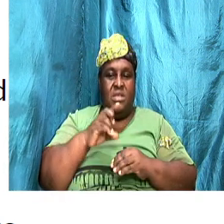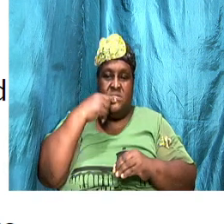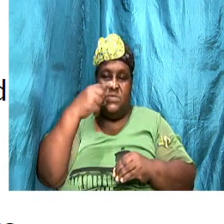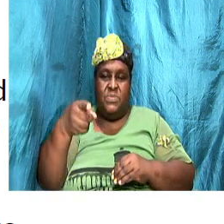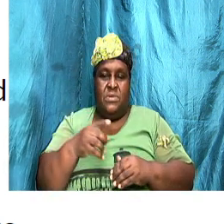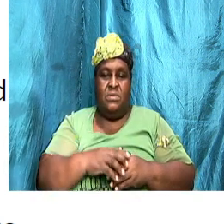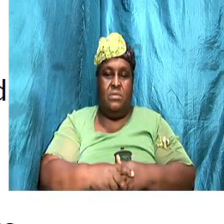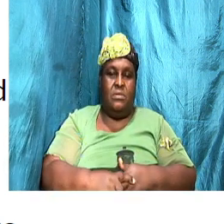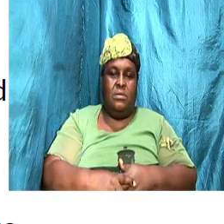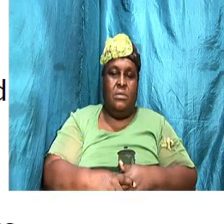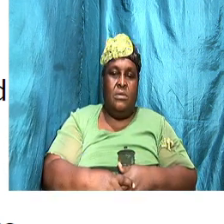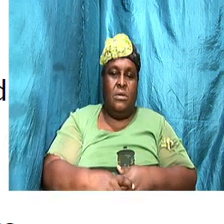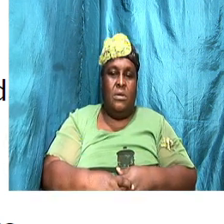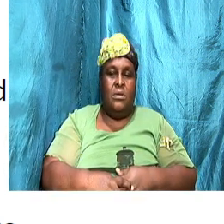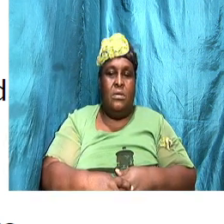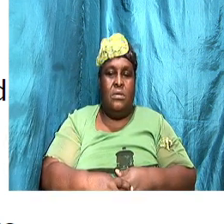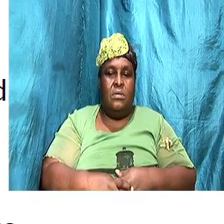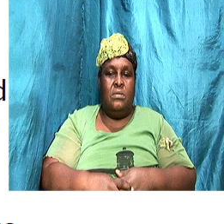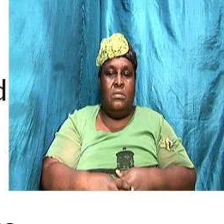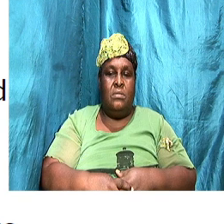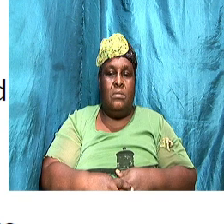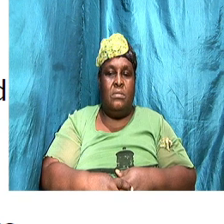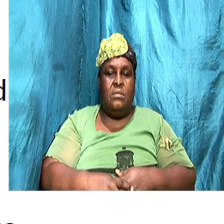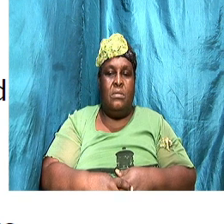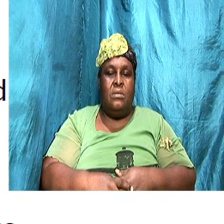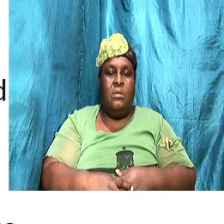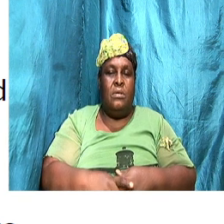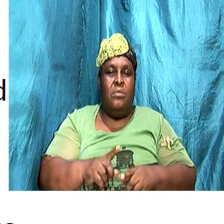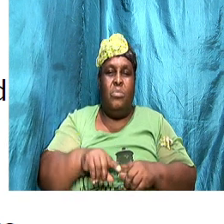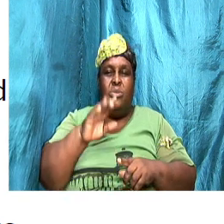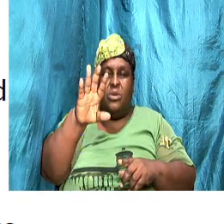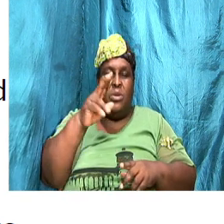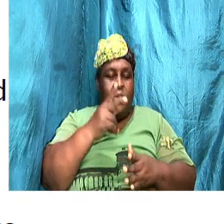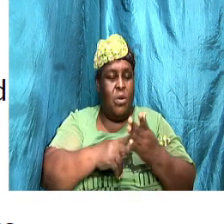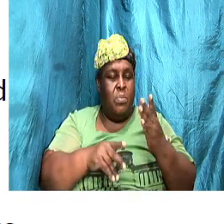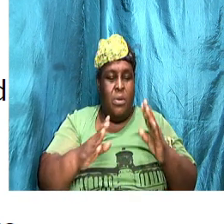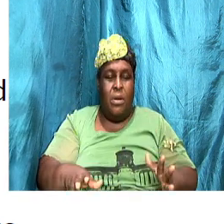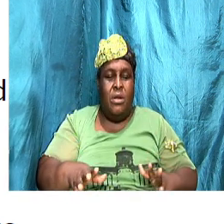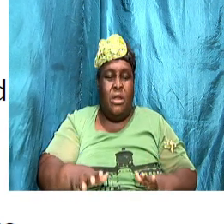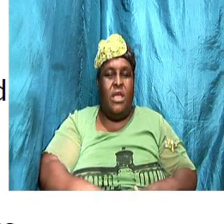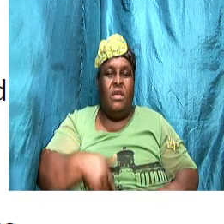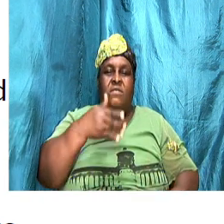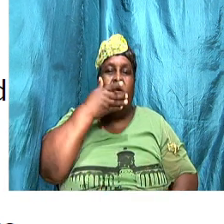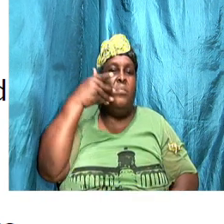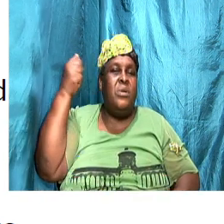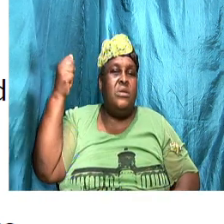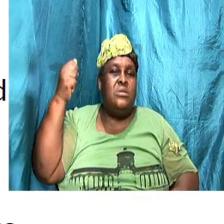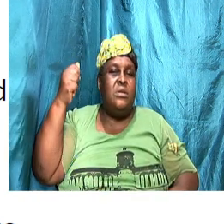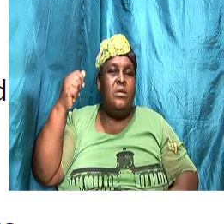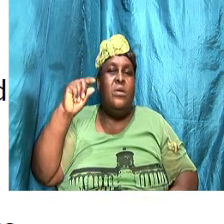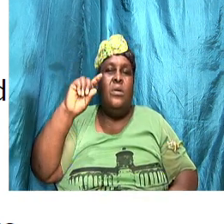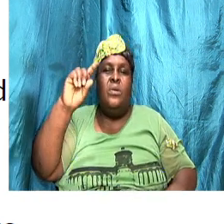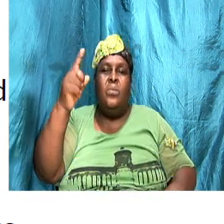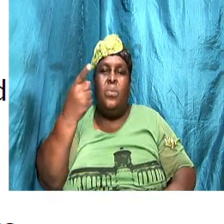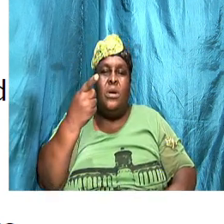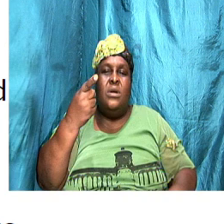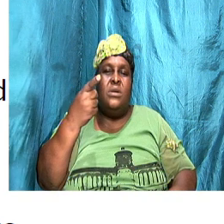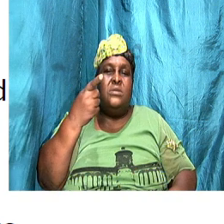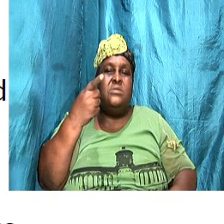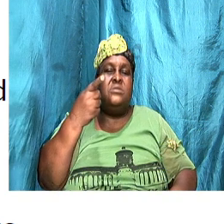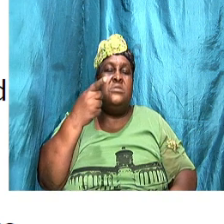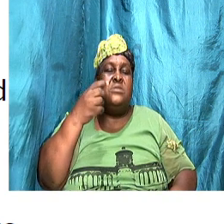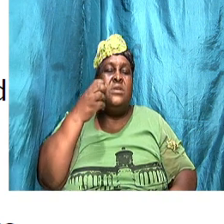and make a counter argument but your partner will feel much better once he gets